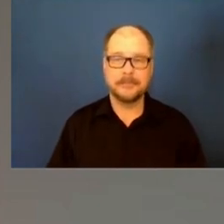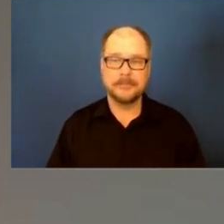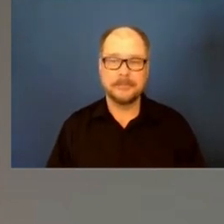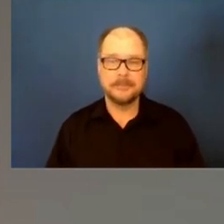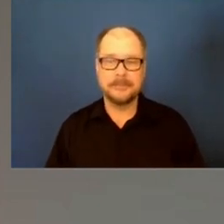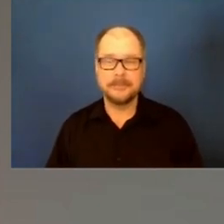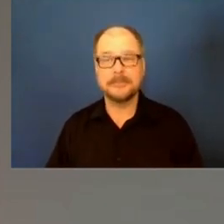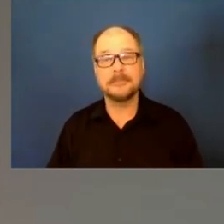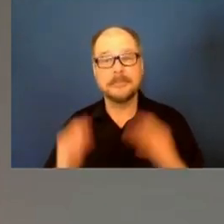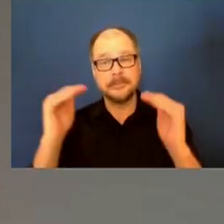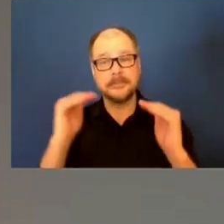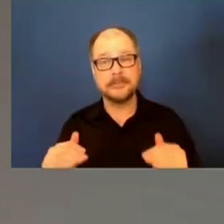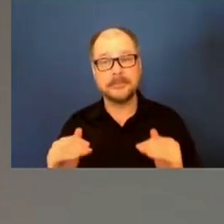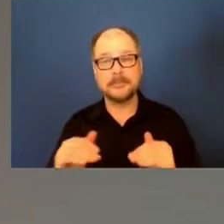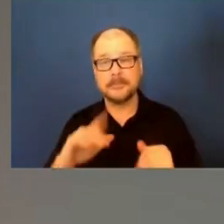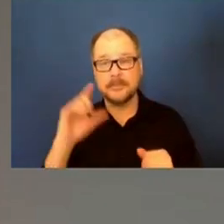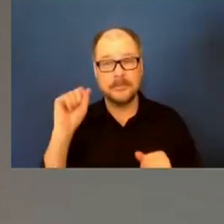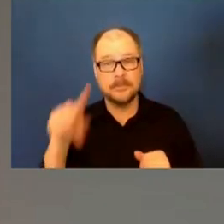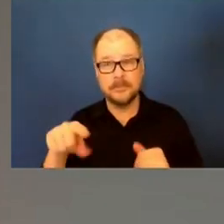Next question, please.